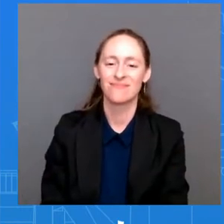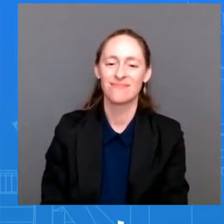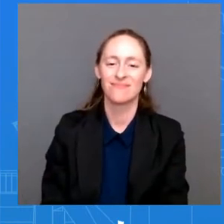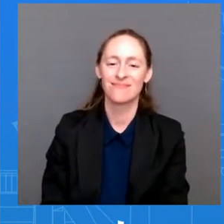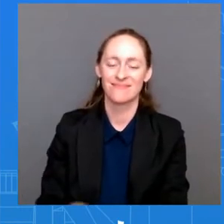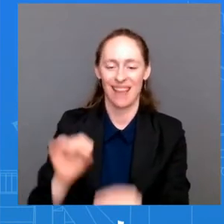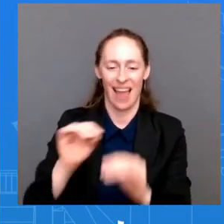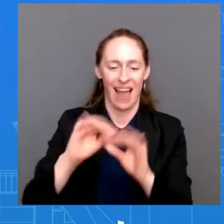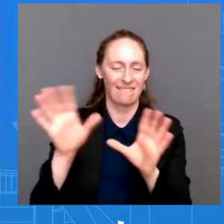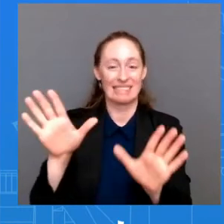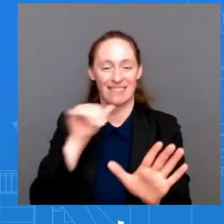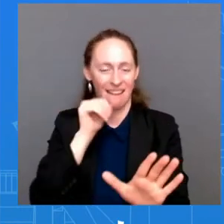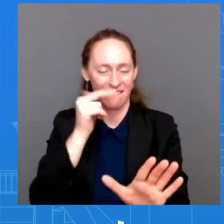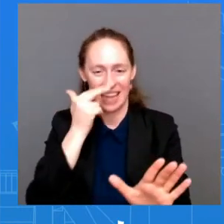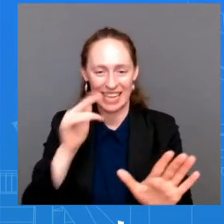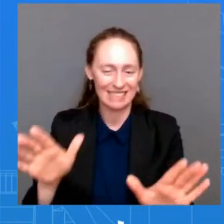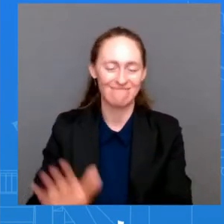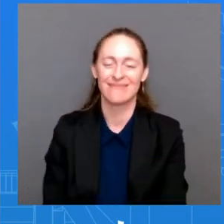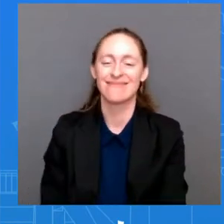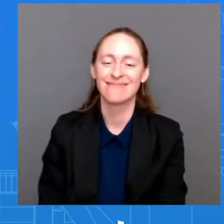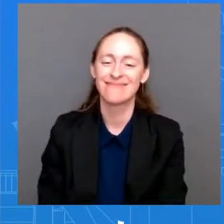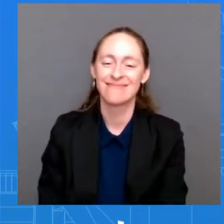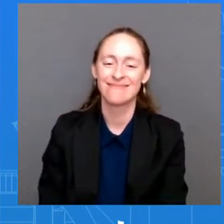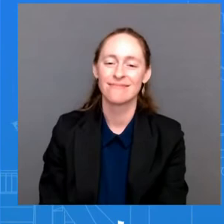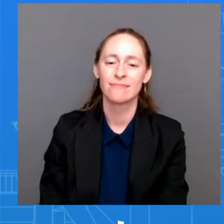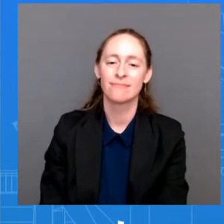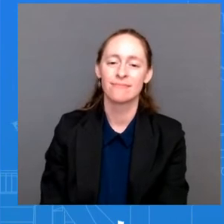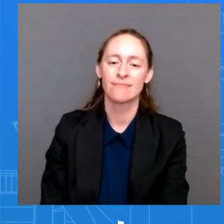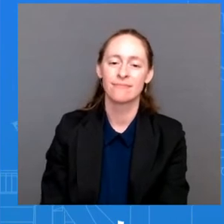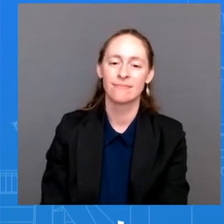I will try harder next time to be more funny.